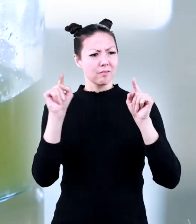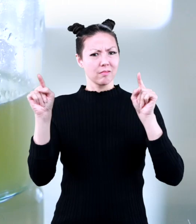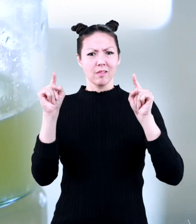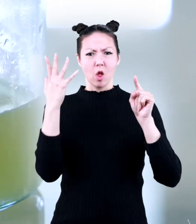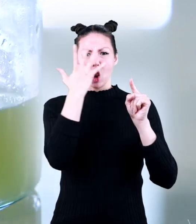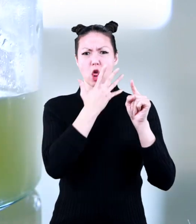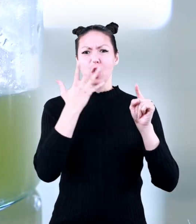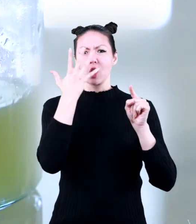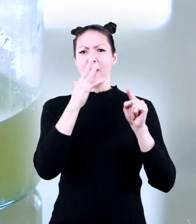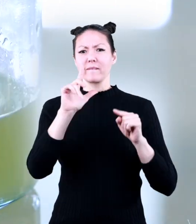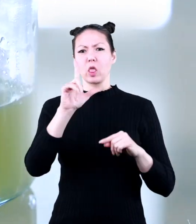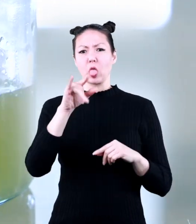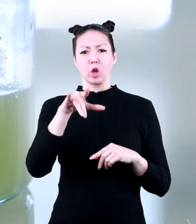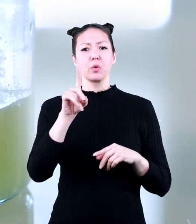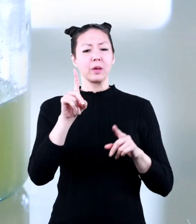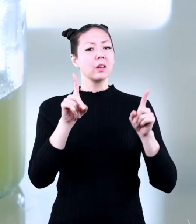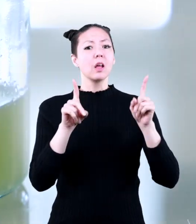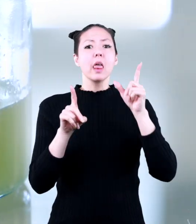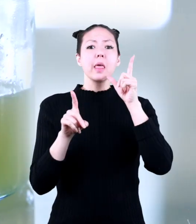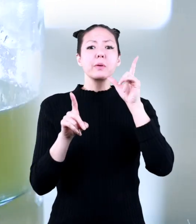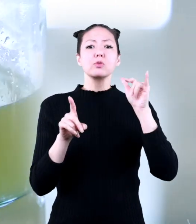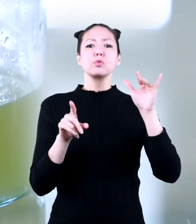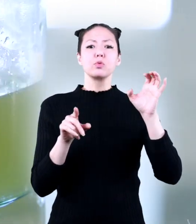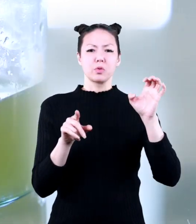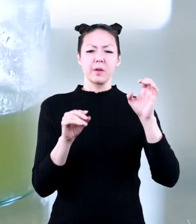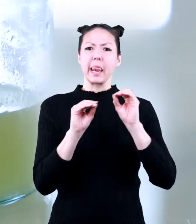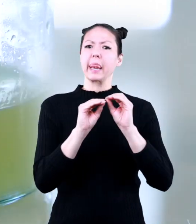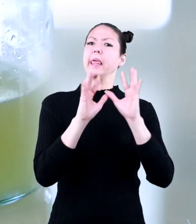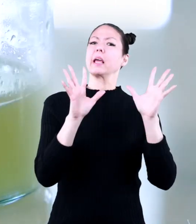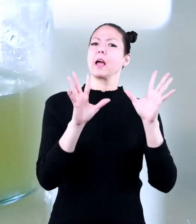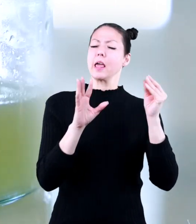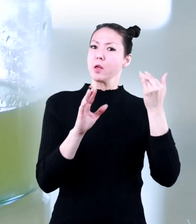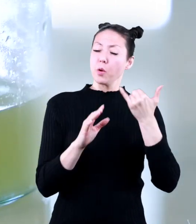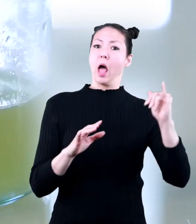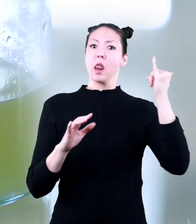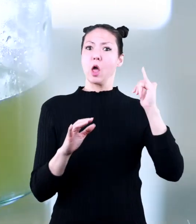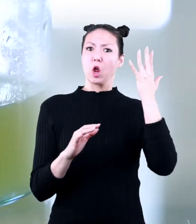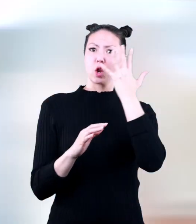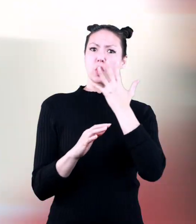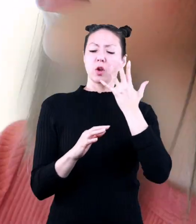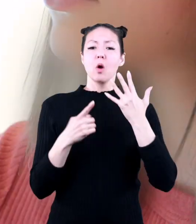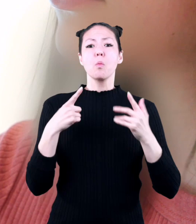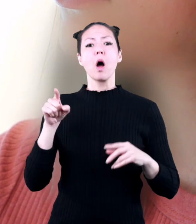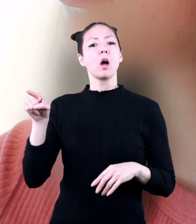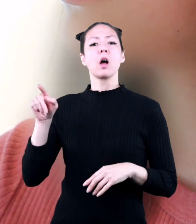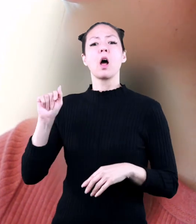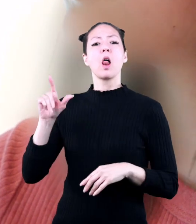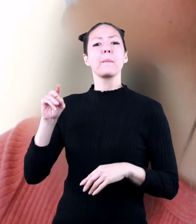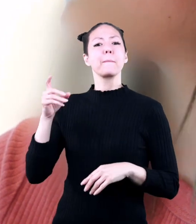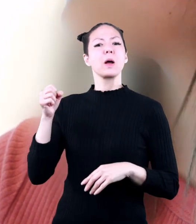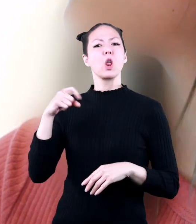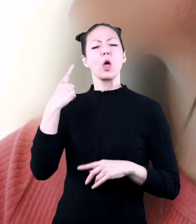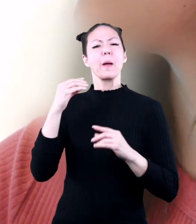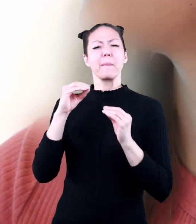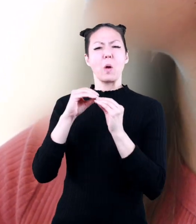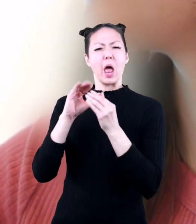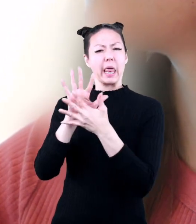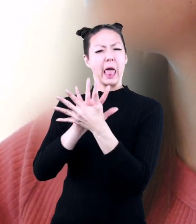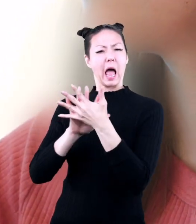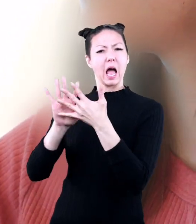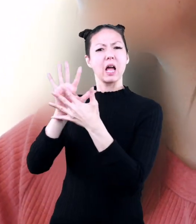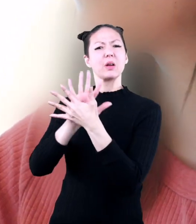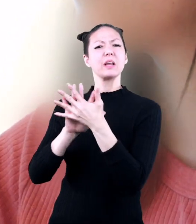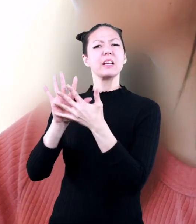each liquid looks the lemon juice is pretty clear and yellow and the almond milk looks